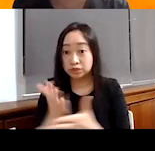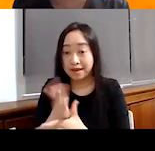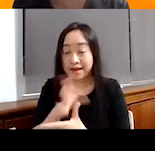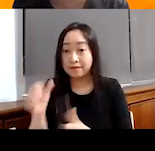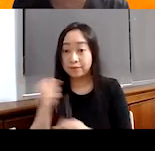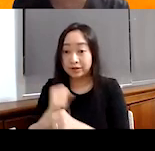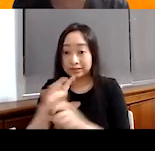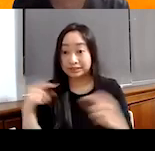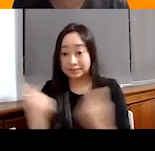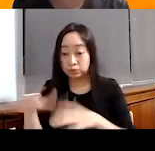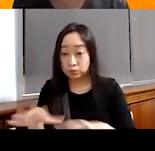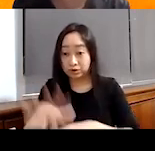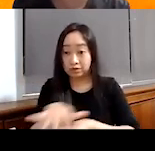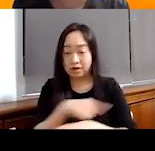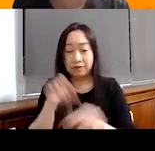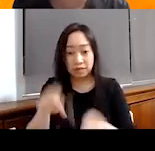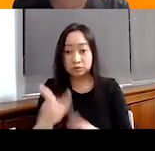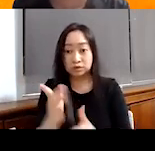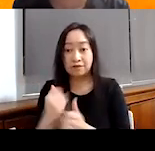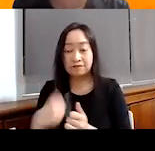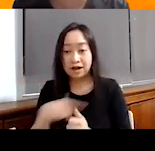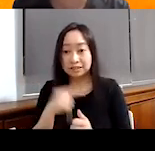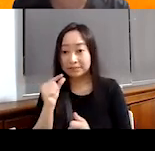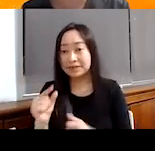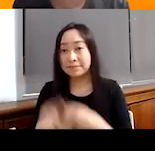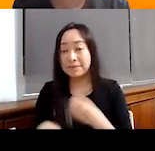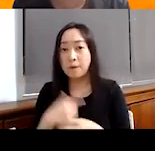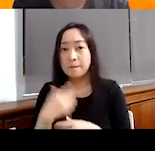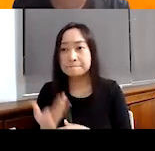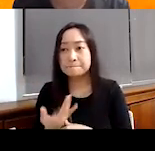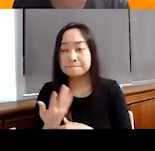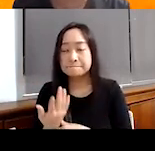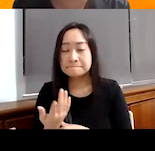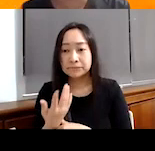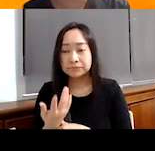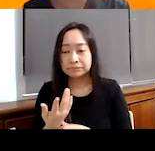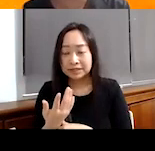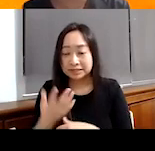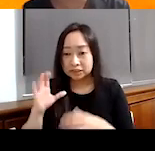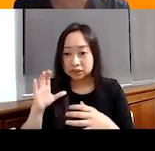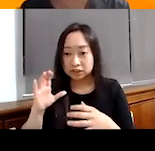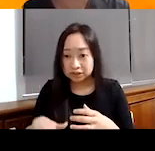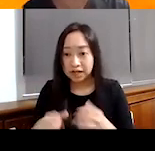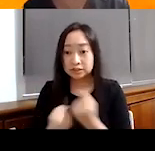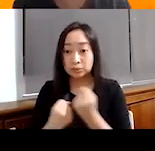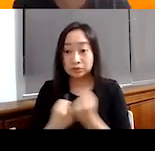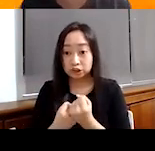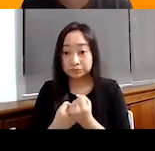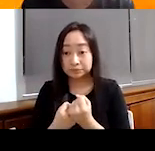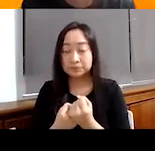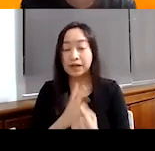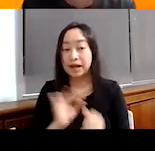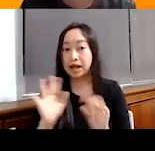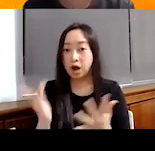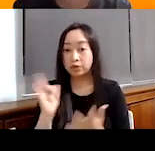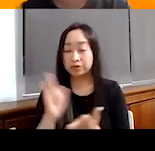the team is doing on the ground, can you share with us a little bit about, um, child sponsorship and, and how has, is that